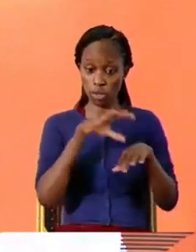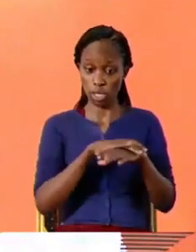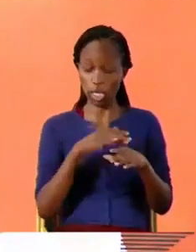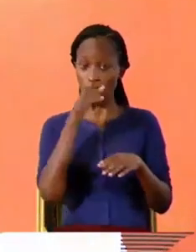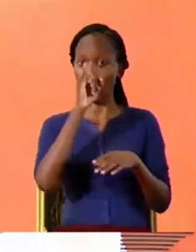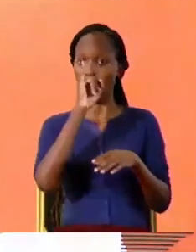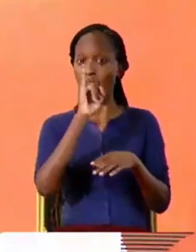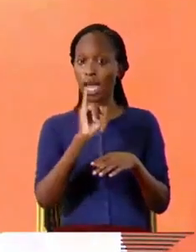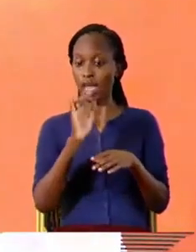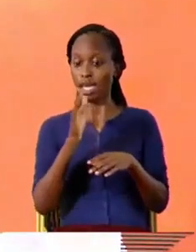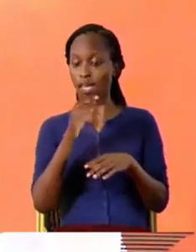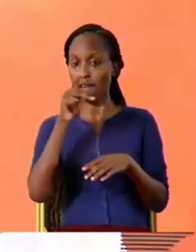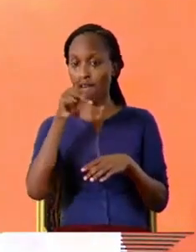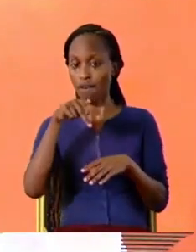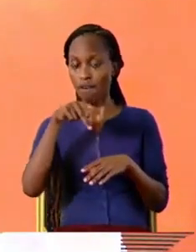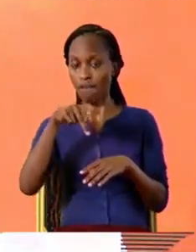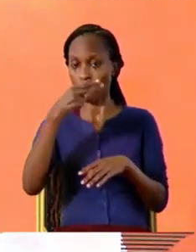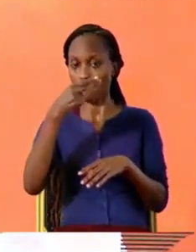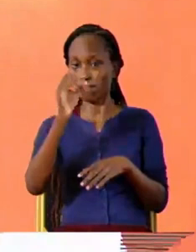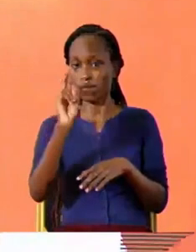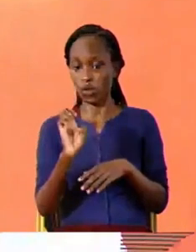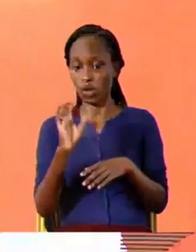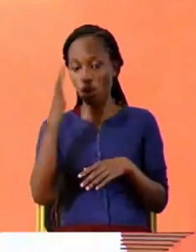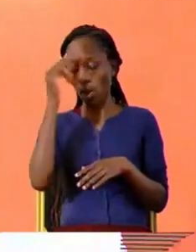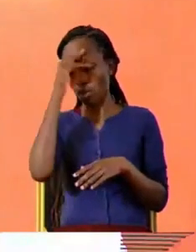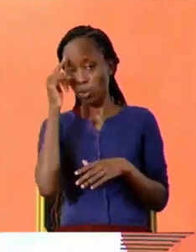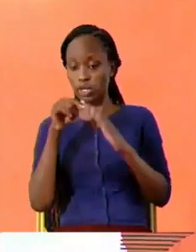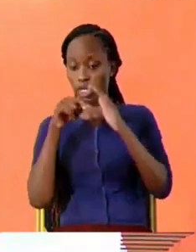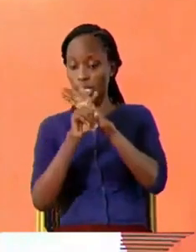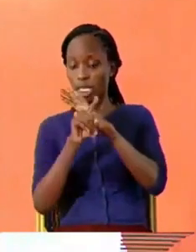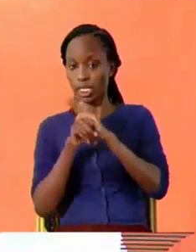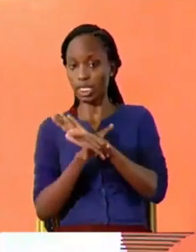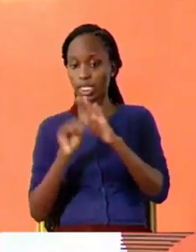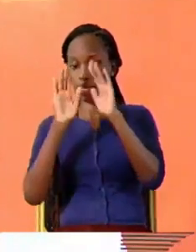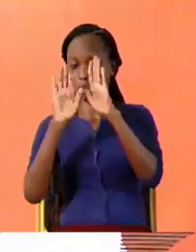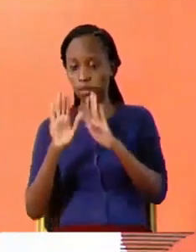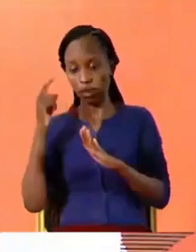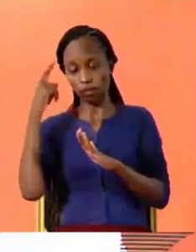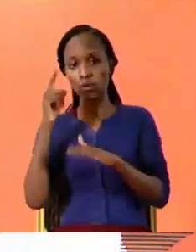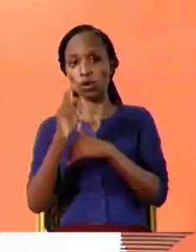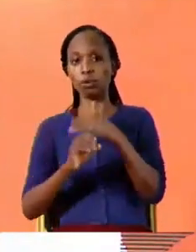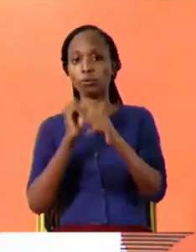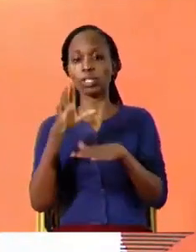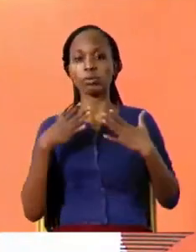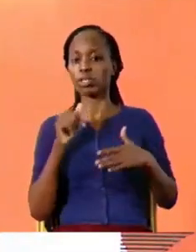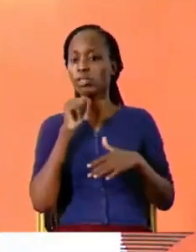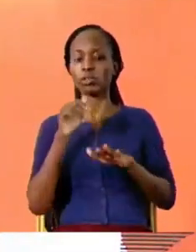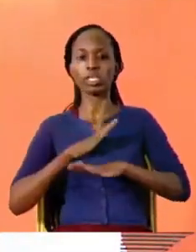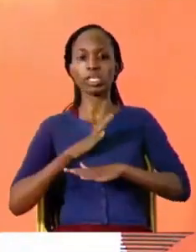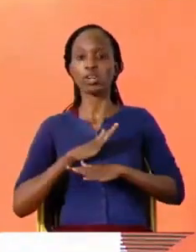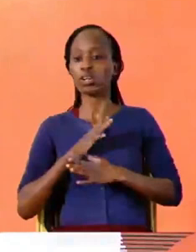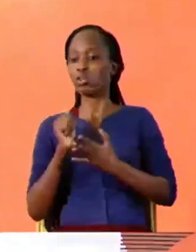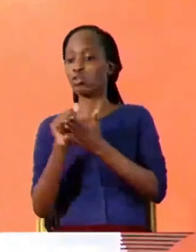it's accessible accessibility is key for journalists it's not enough to put out